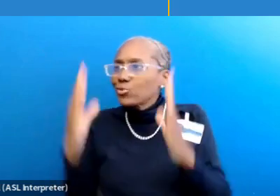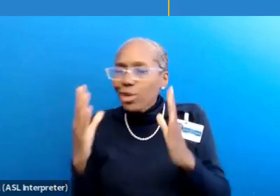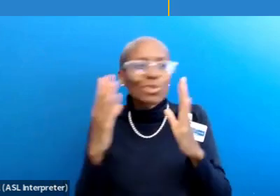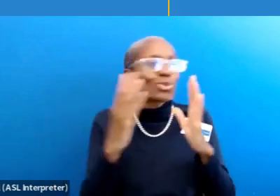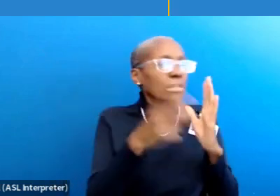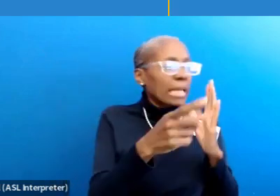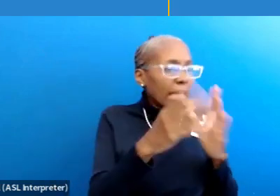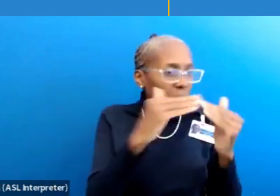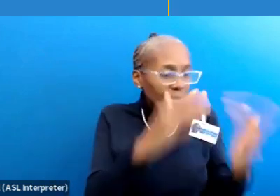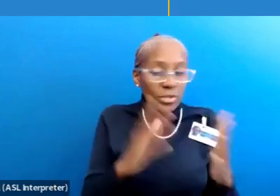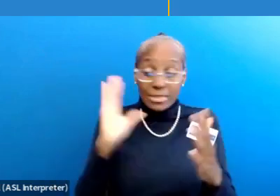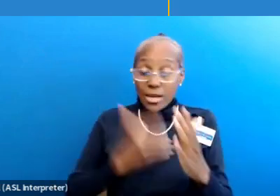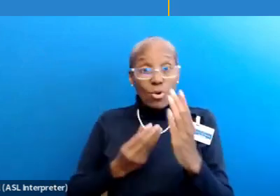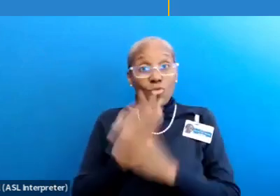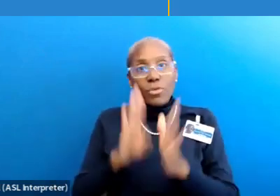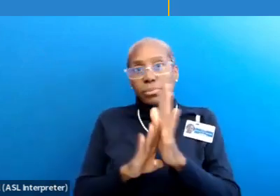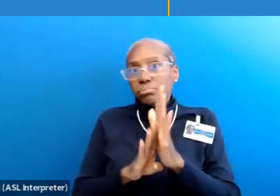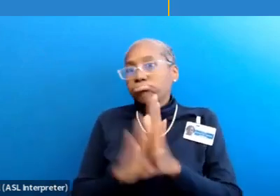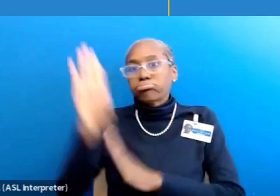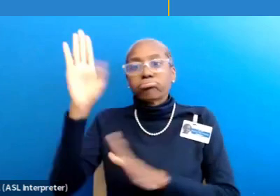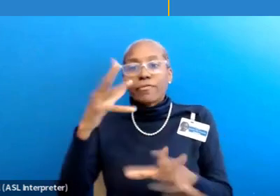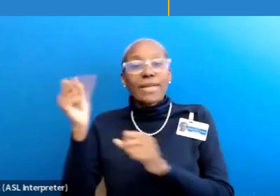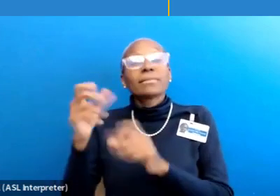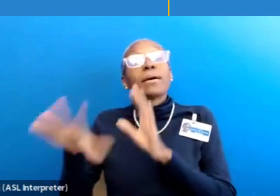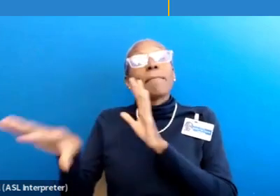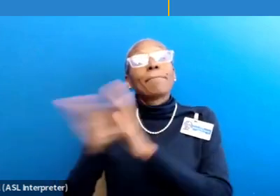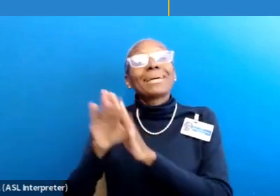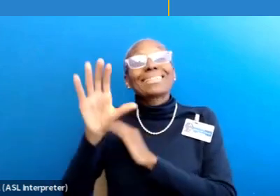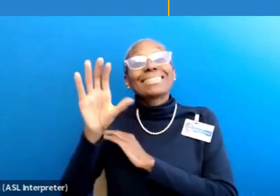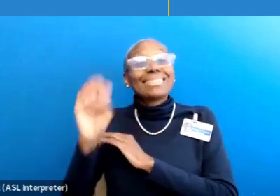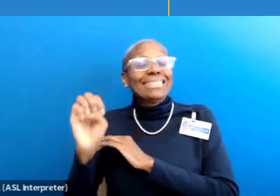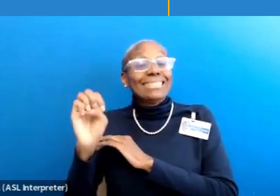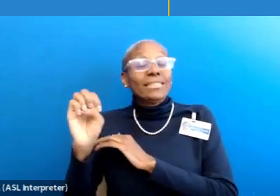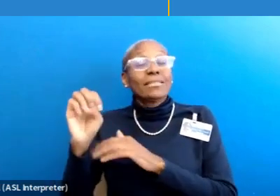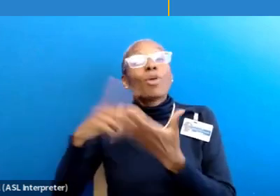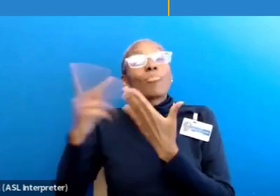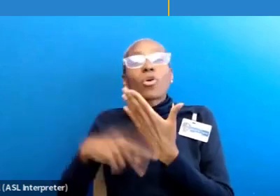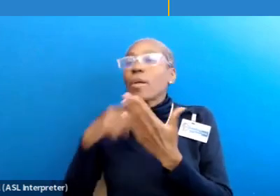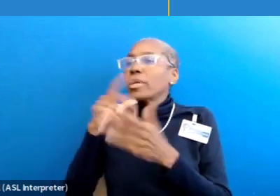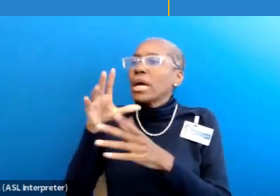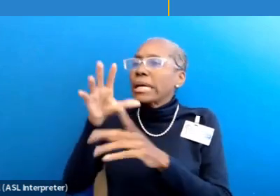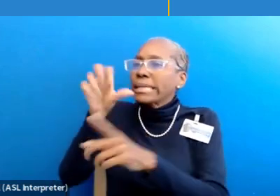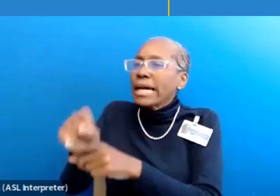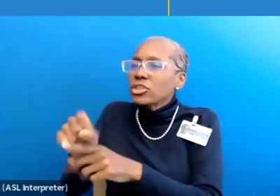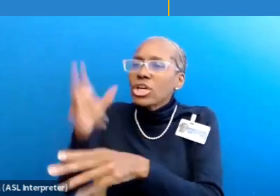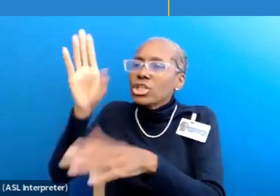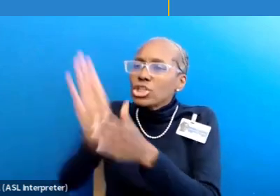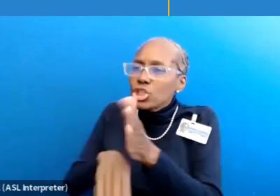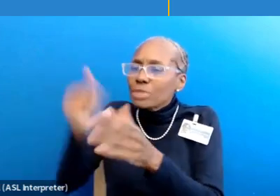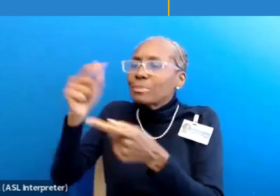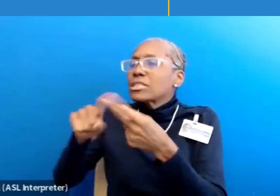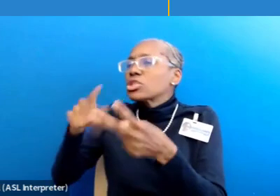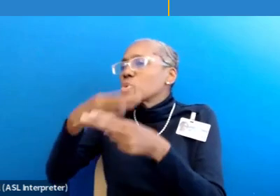accelerate our growth. And when choosing a CE program, don't just pick the shortest or the easiest or the cheapest module. I know